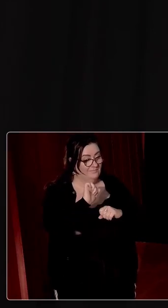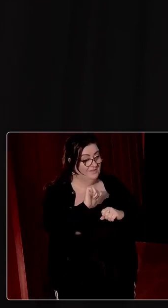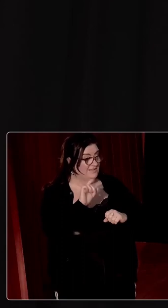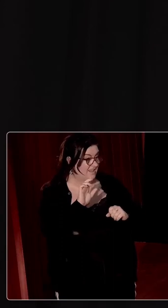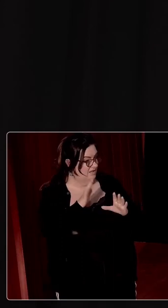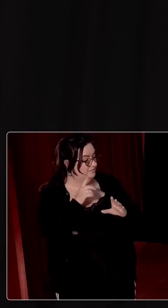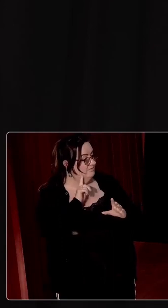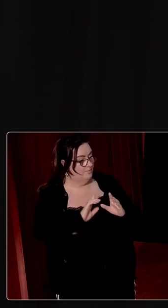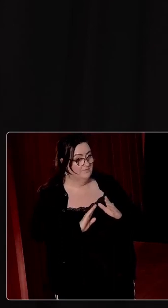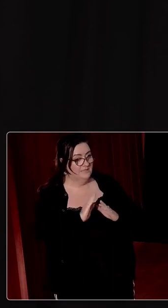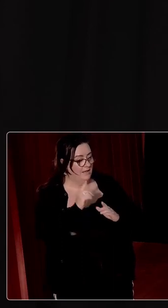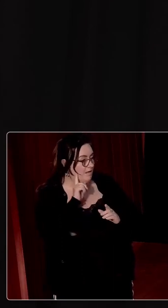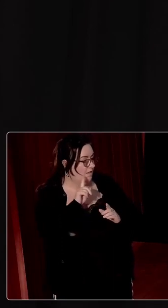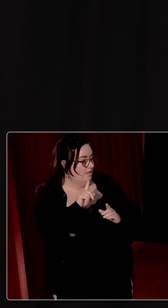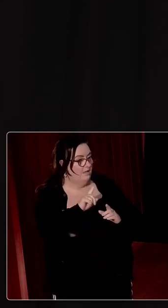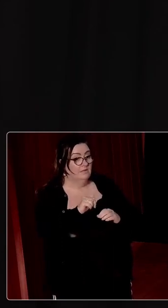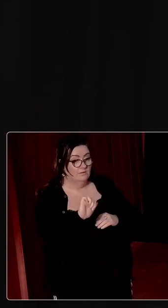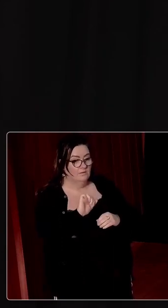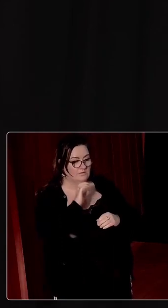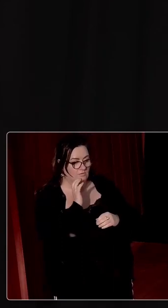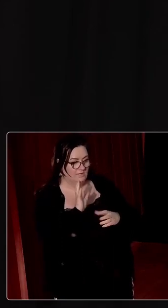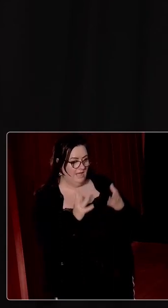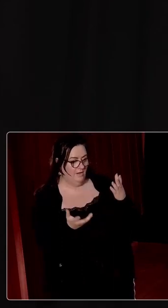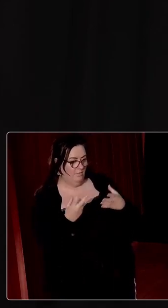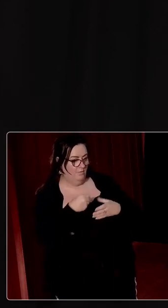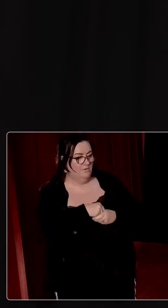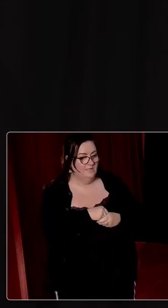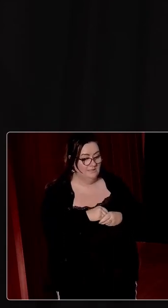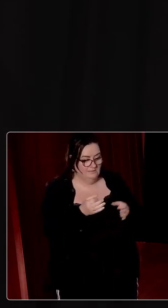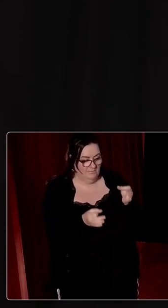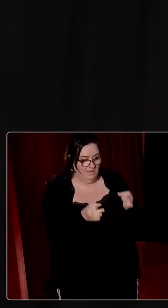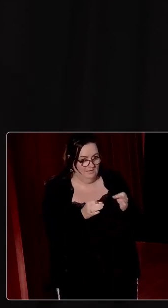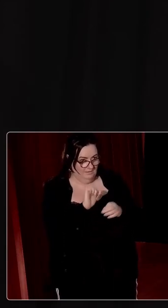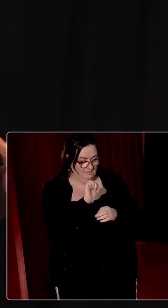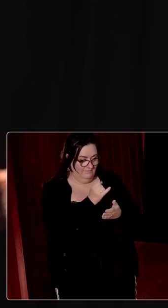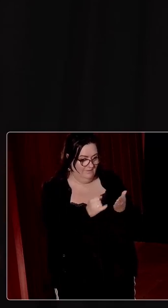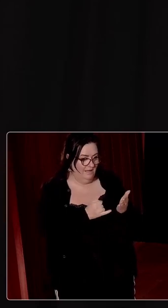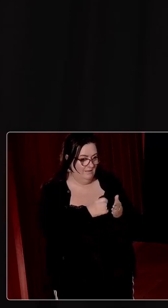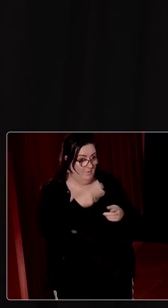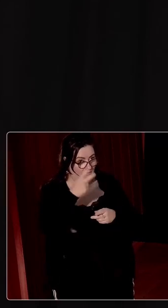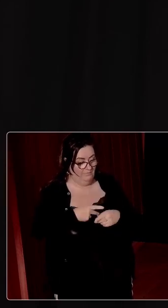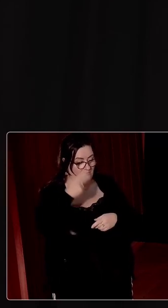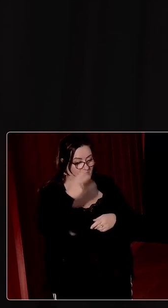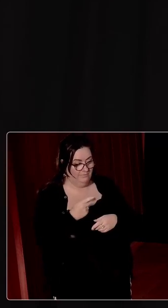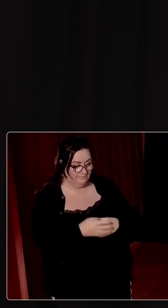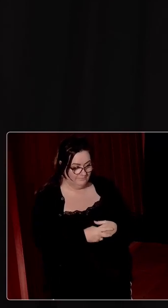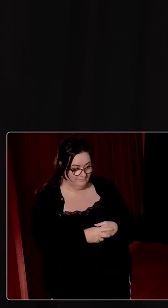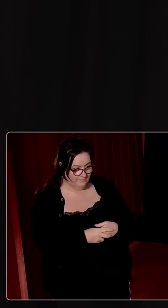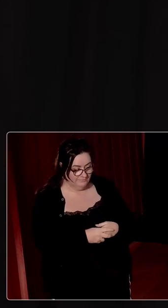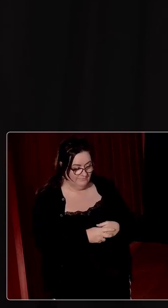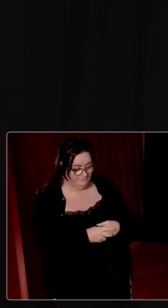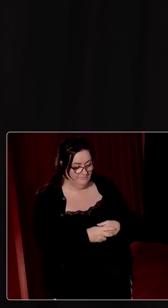ignored broadly what was happening north of the border, to reinsert itself into the politics of the island again, the two parts of the island again.